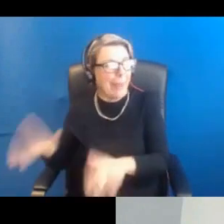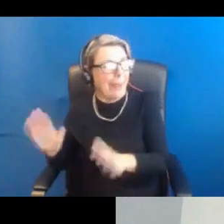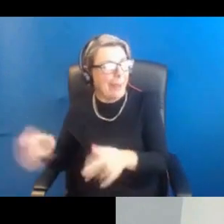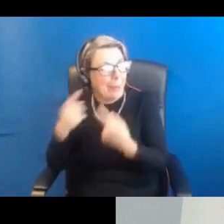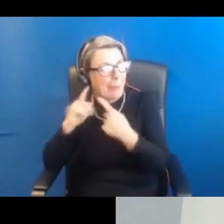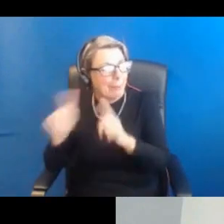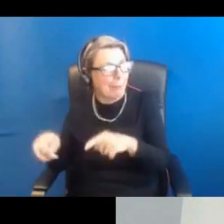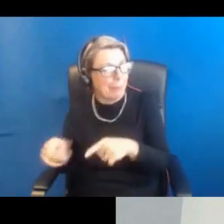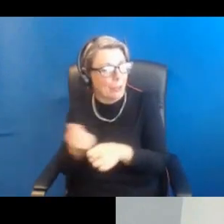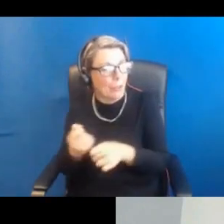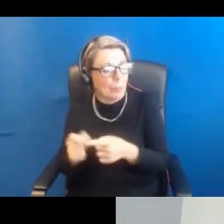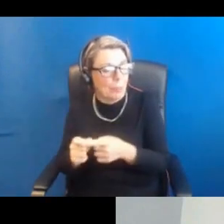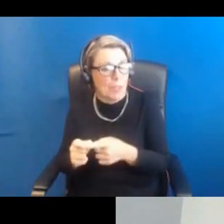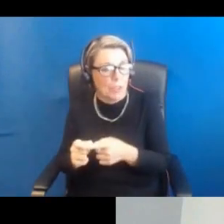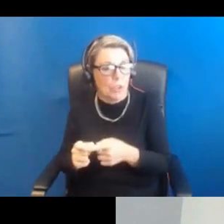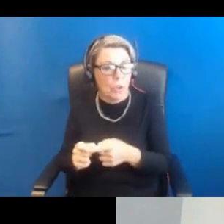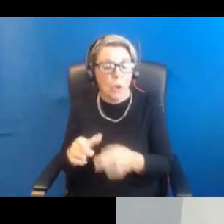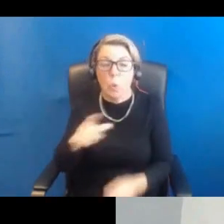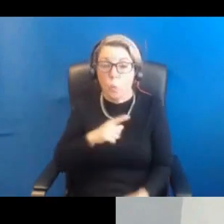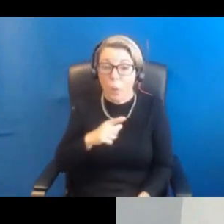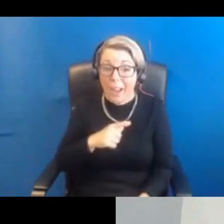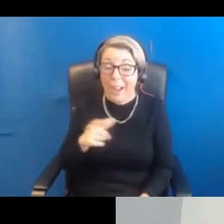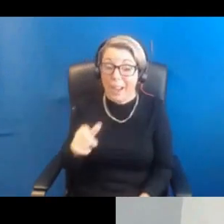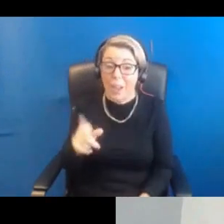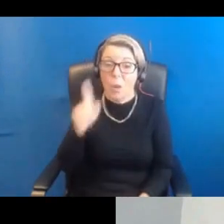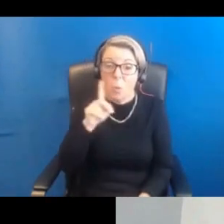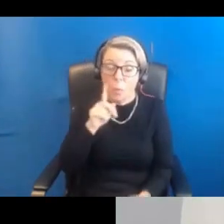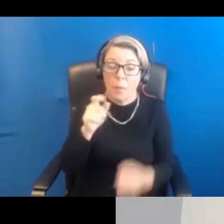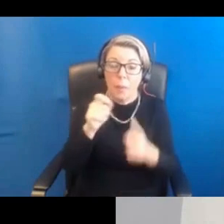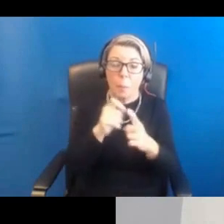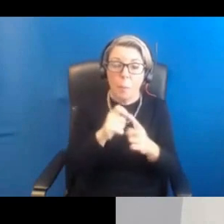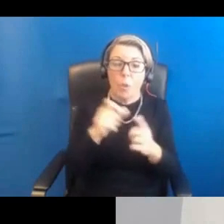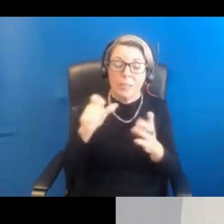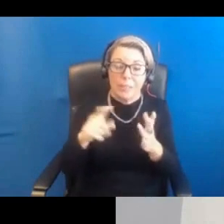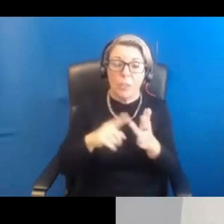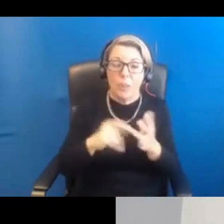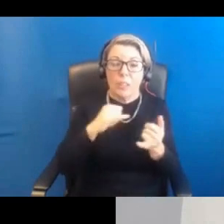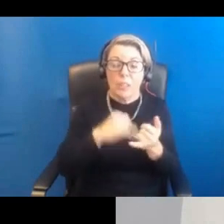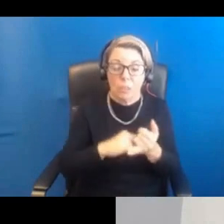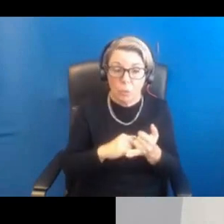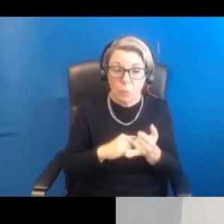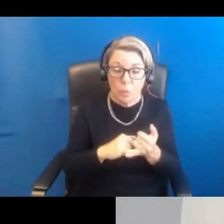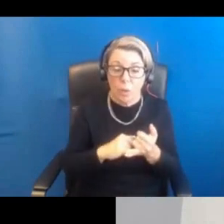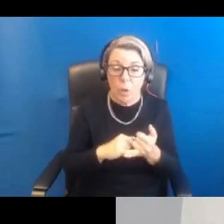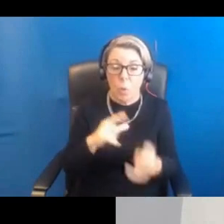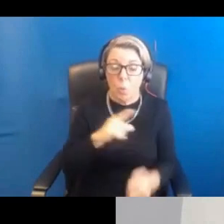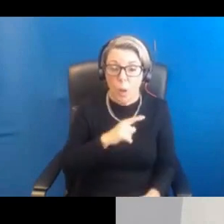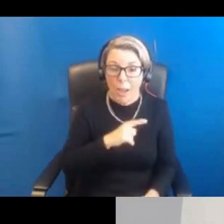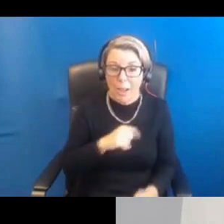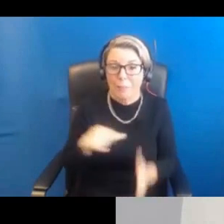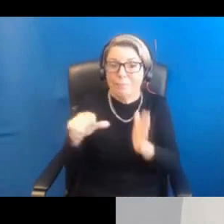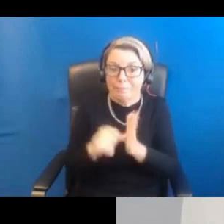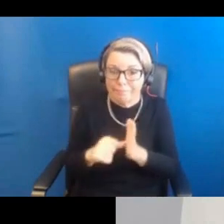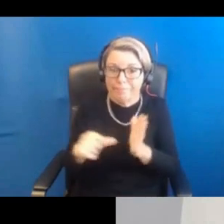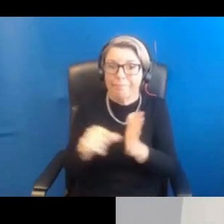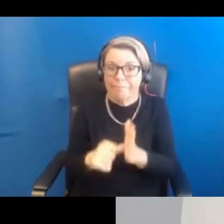explained why it is that women with polycystic ovarian syndrome find it more difficult to